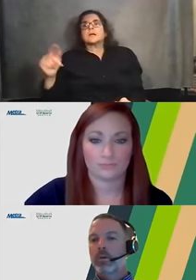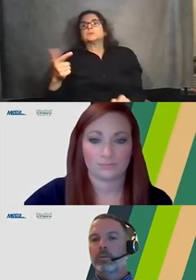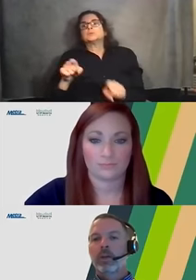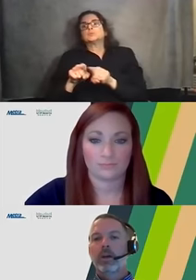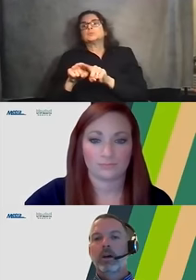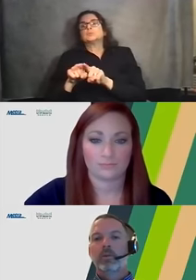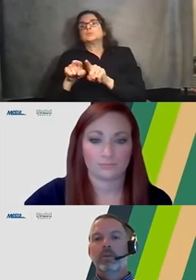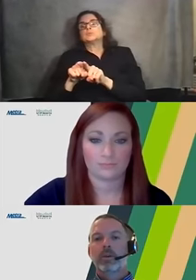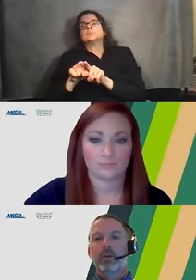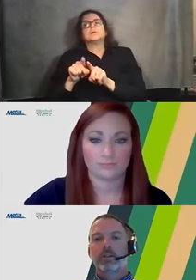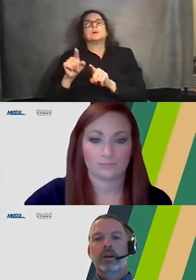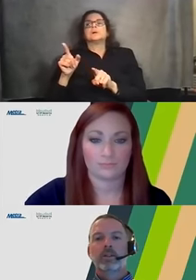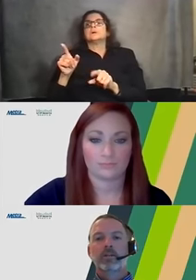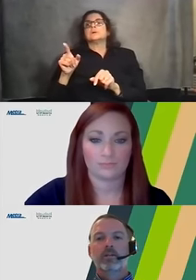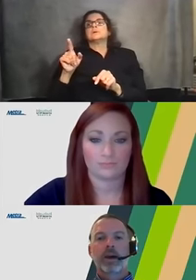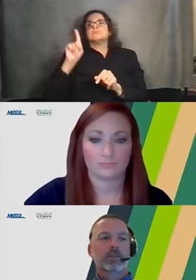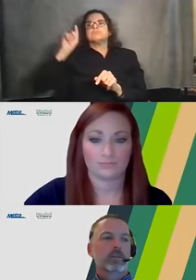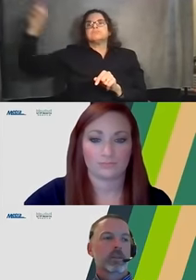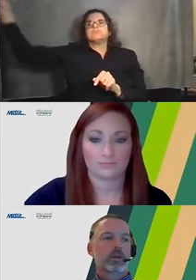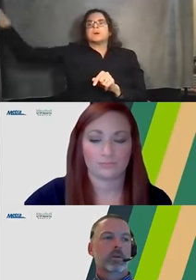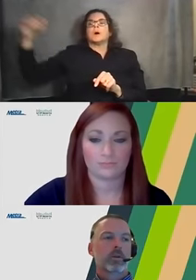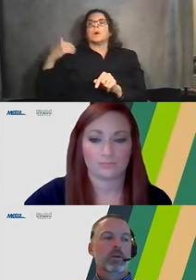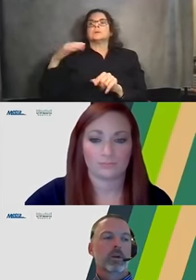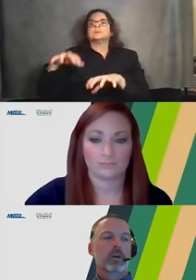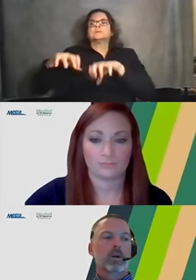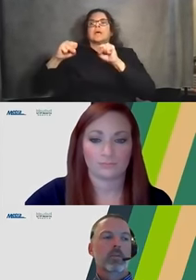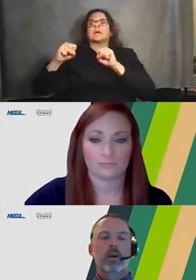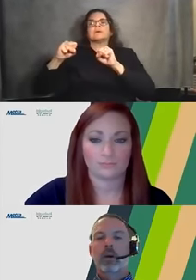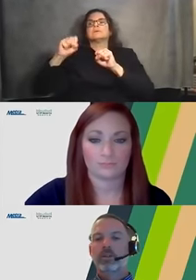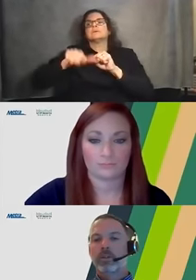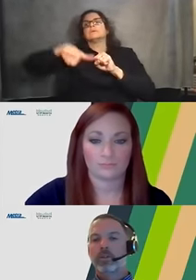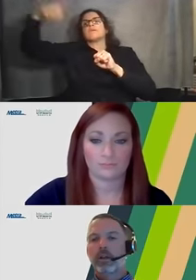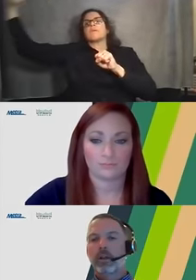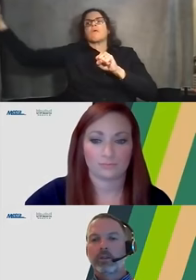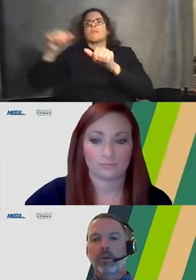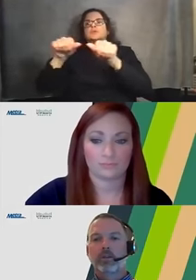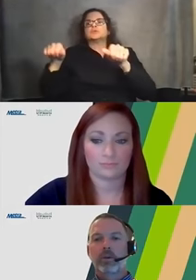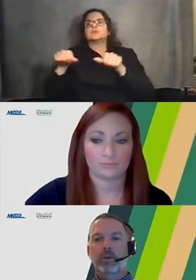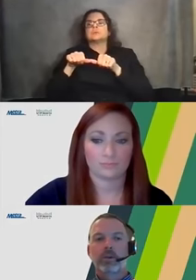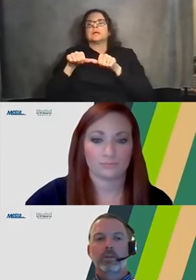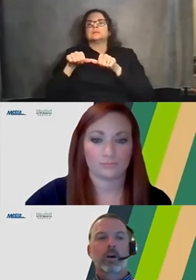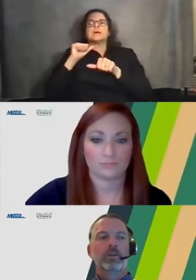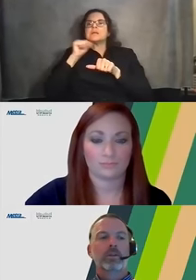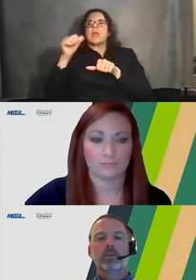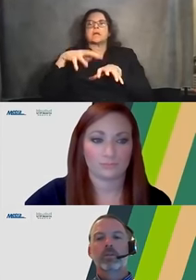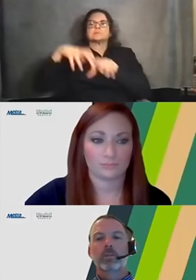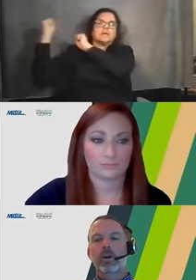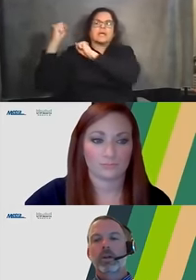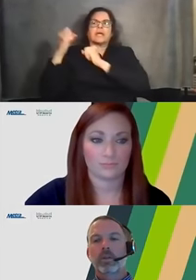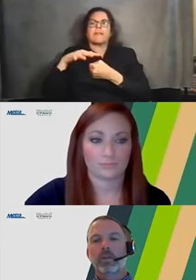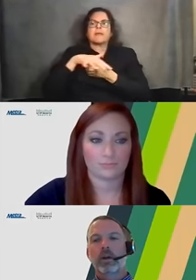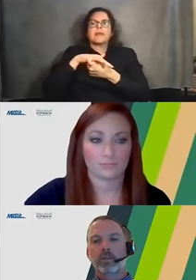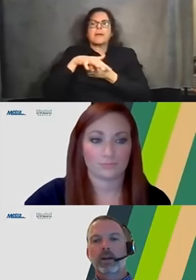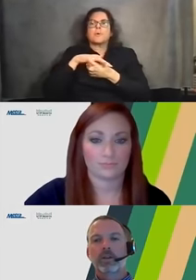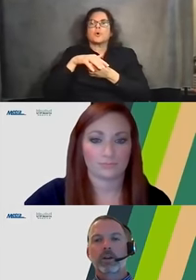corridor, so as not to impact some of that local part on street parking throughout the corridor as well. So Metro would be